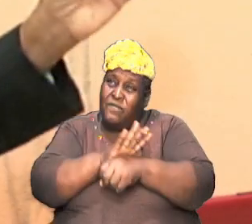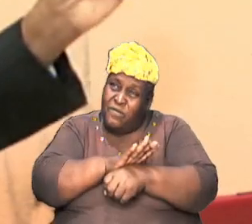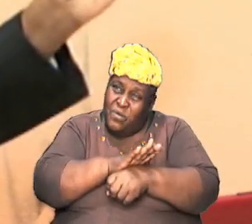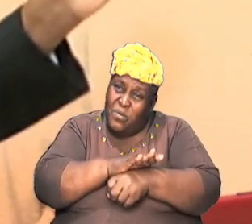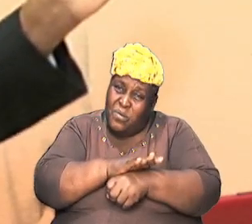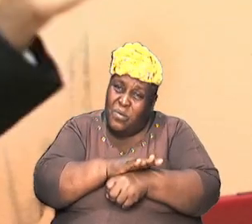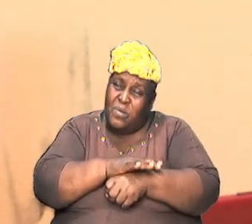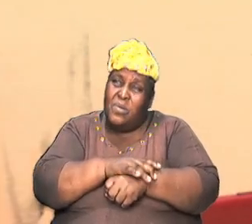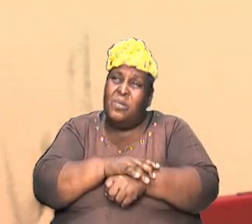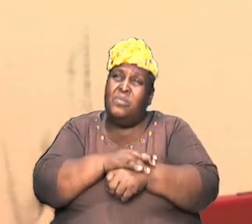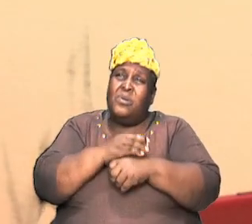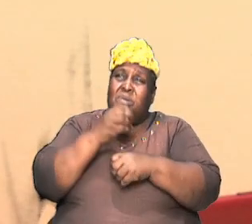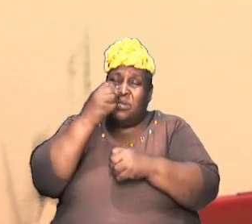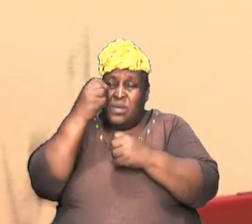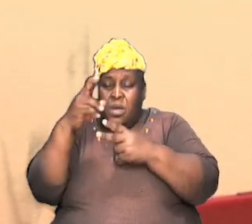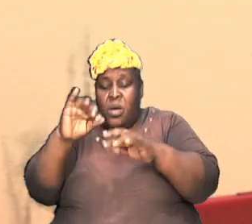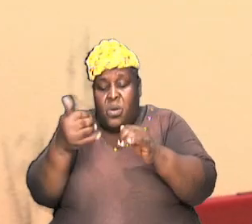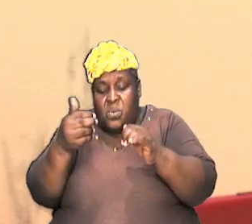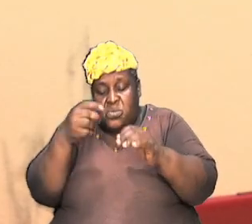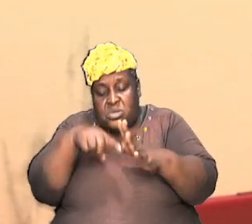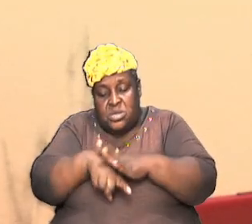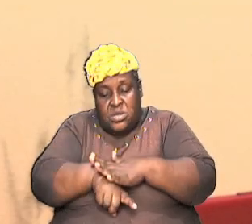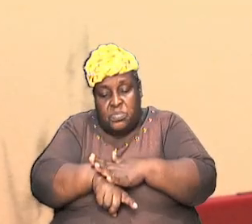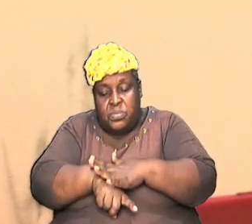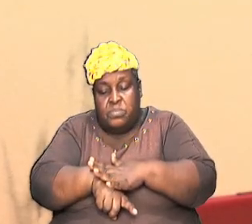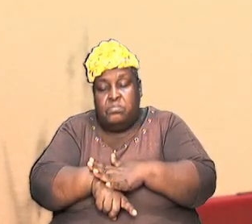of how deep it is